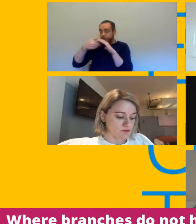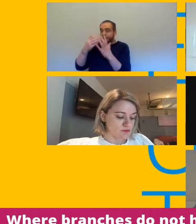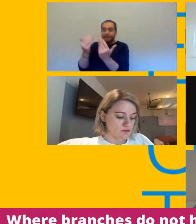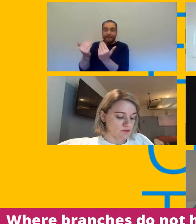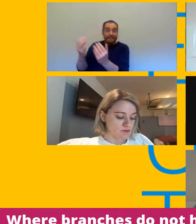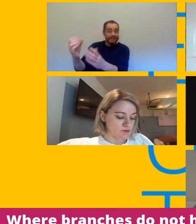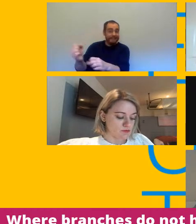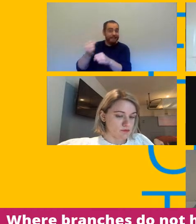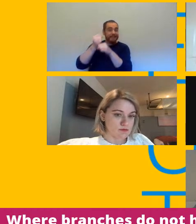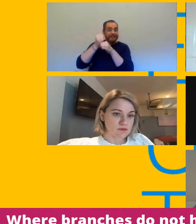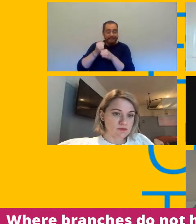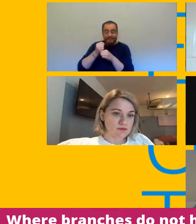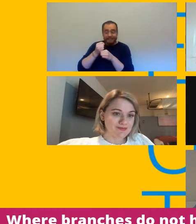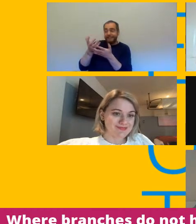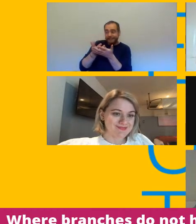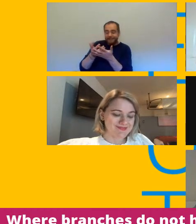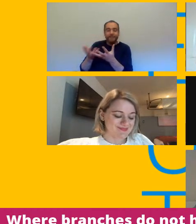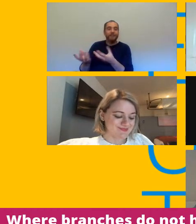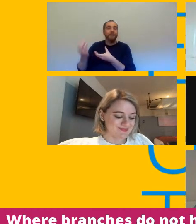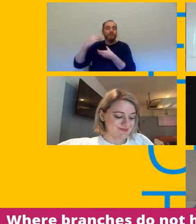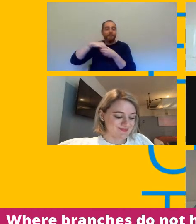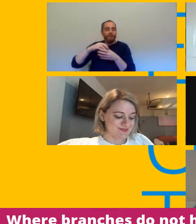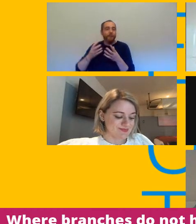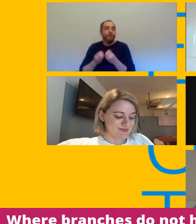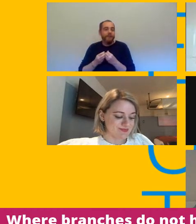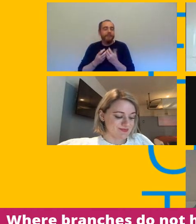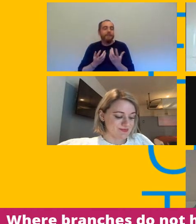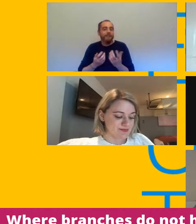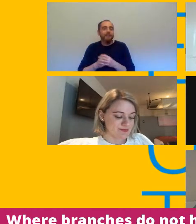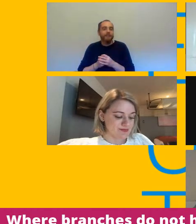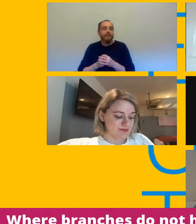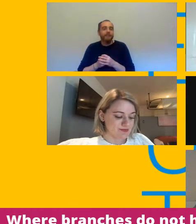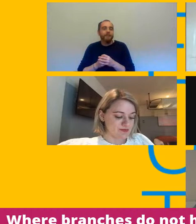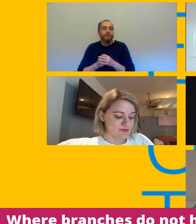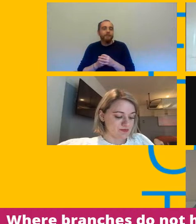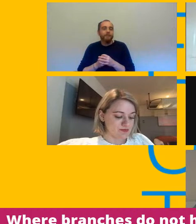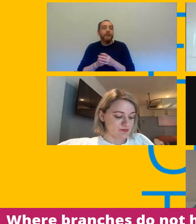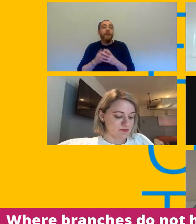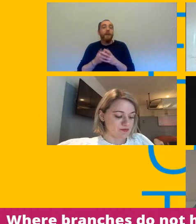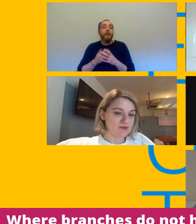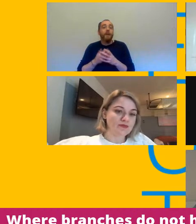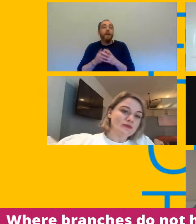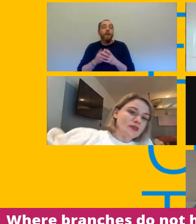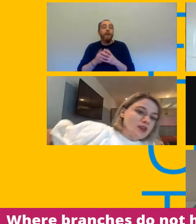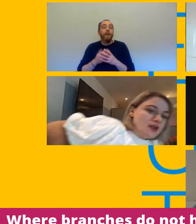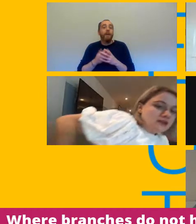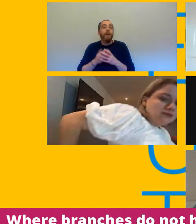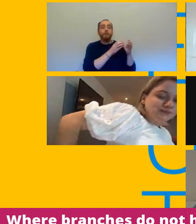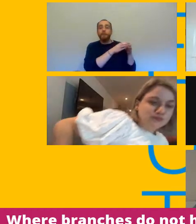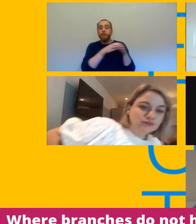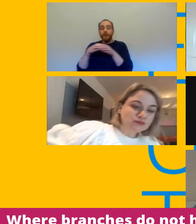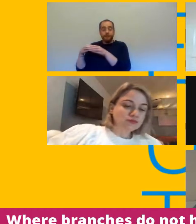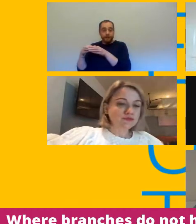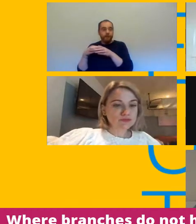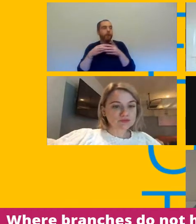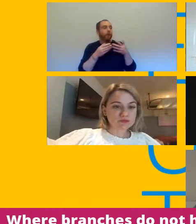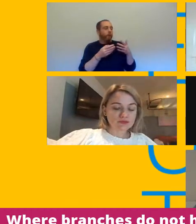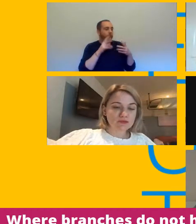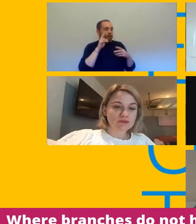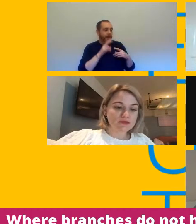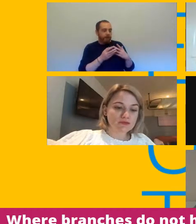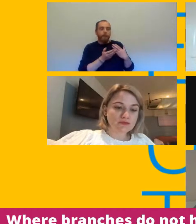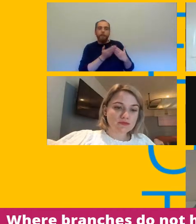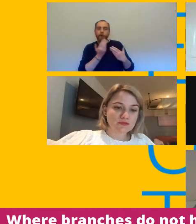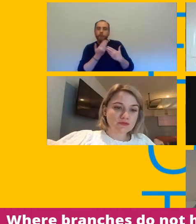that it's closed now the um we've got an exciting number of branches signed up to the jane mcclevy organizing school which is